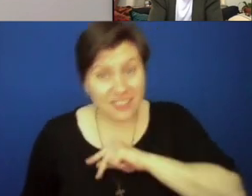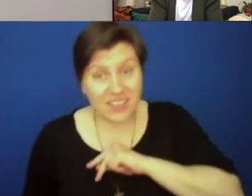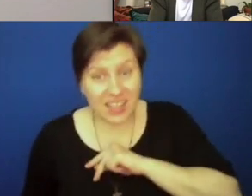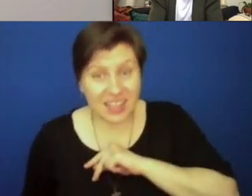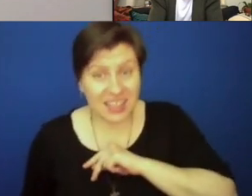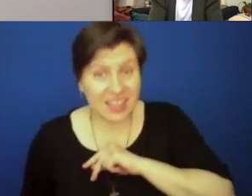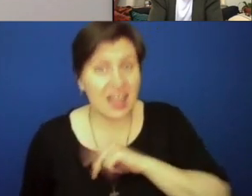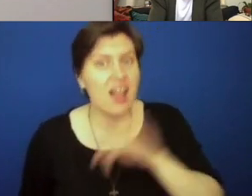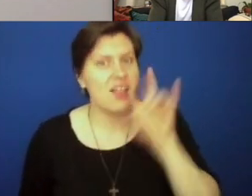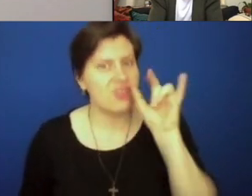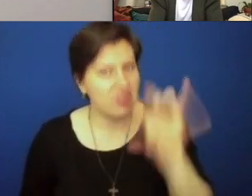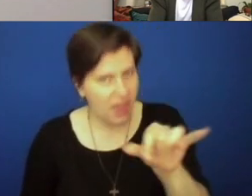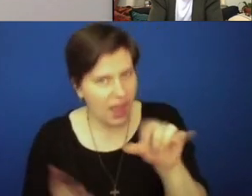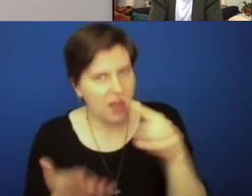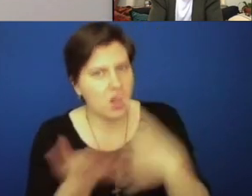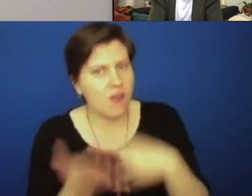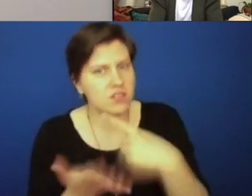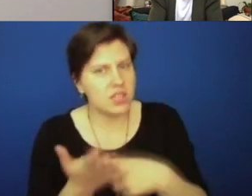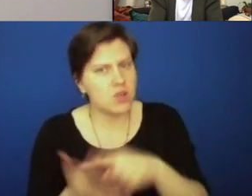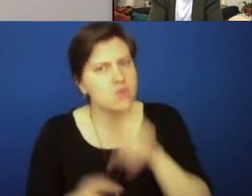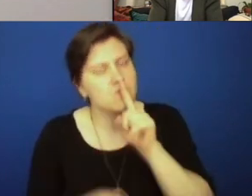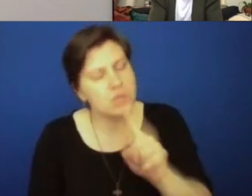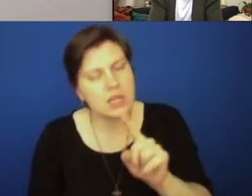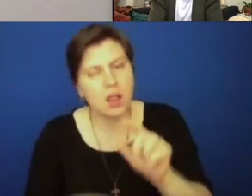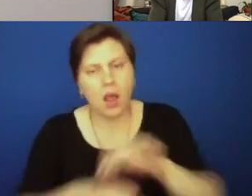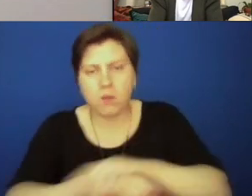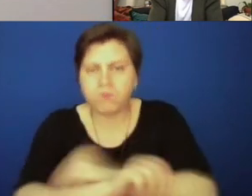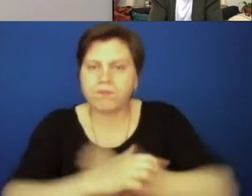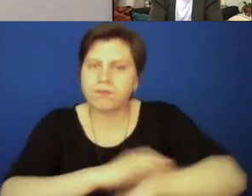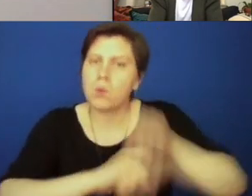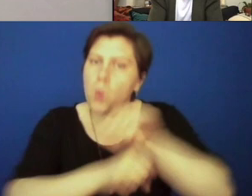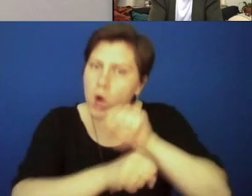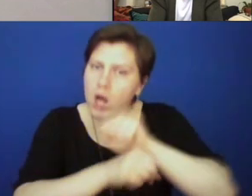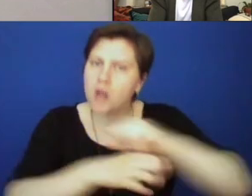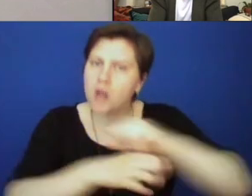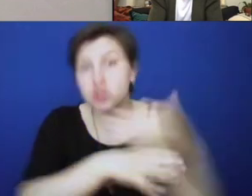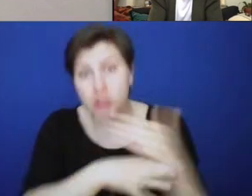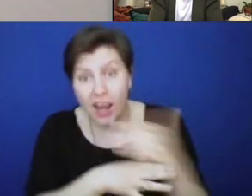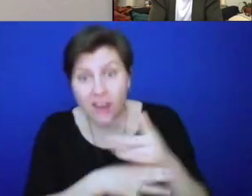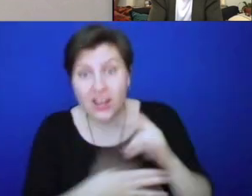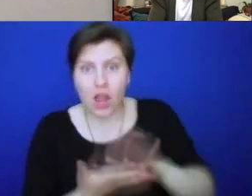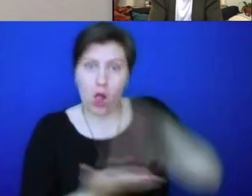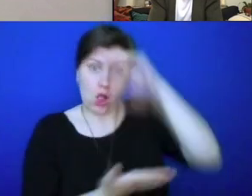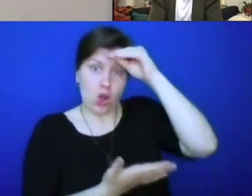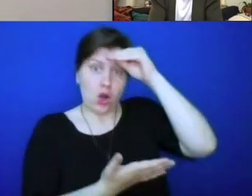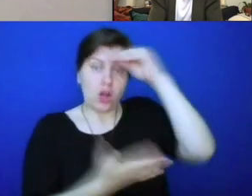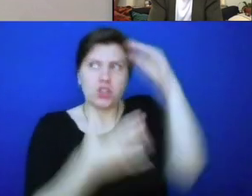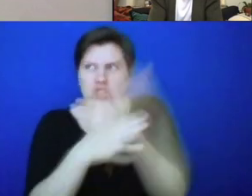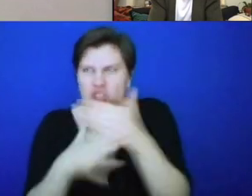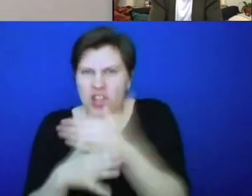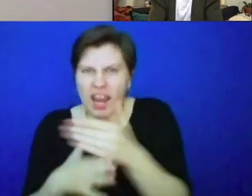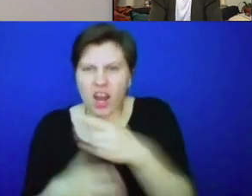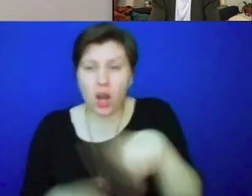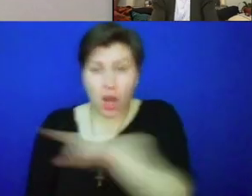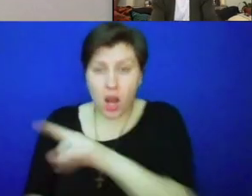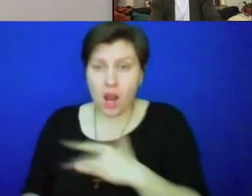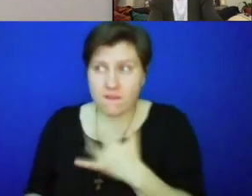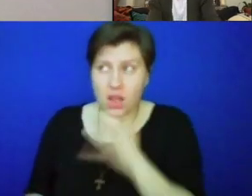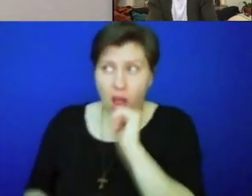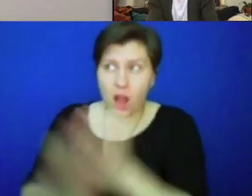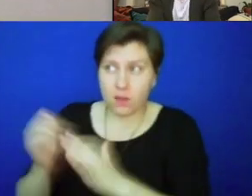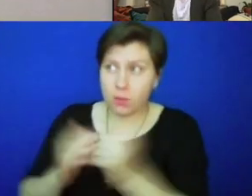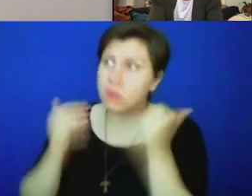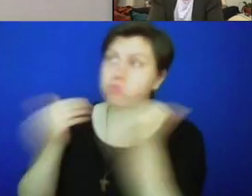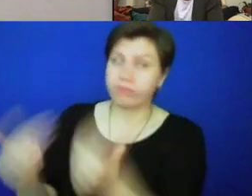those conversations, that real work, sharing what you've learned, making people feel uncomfortable, and sitting